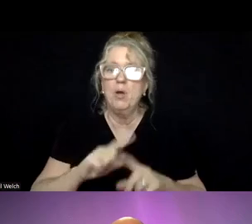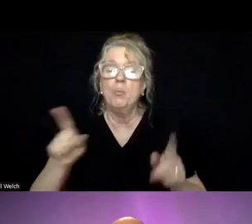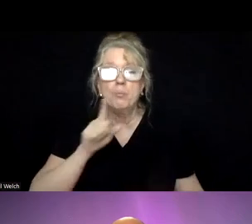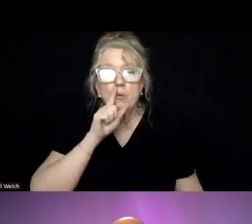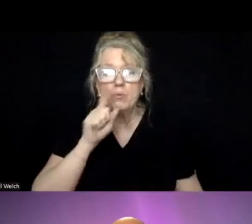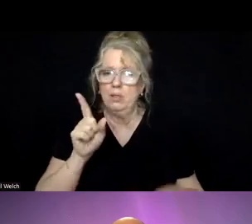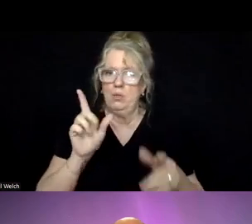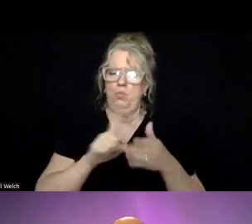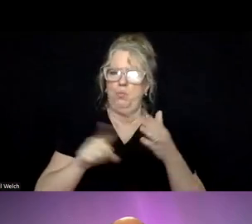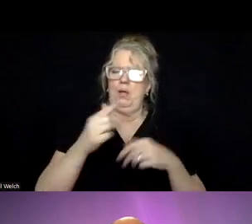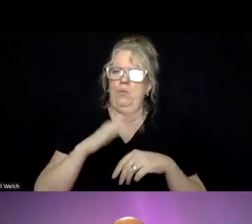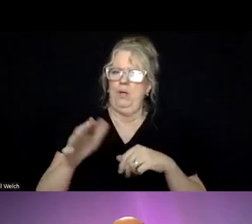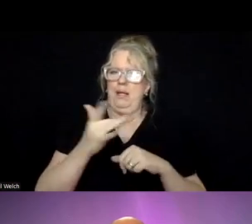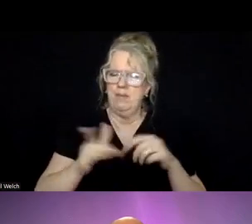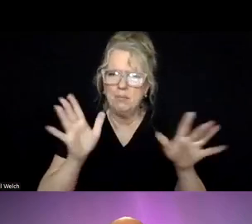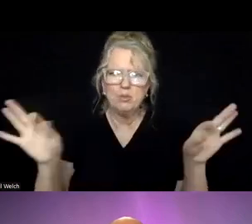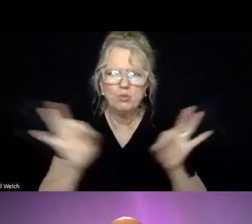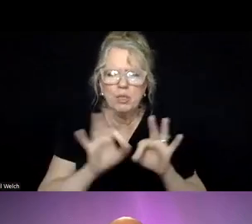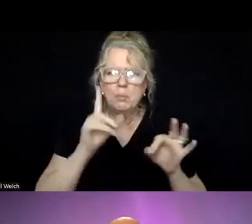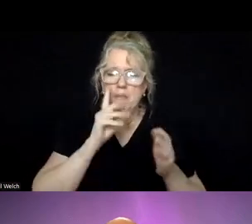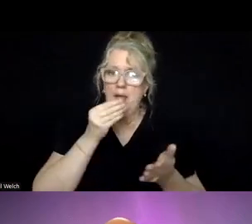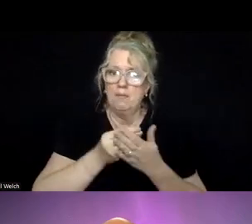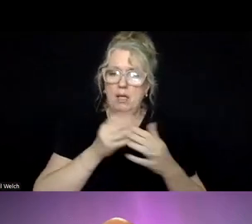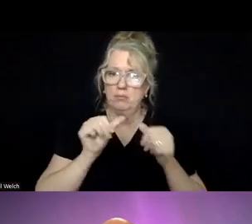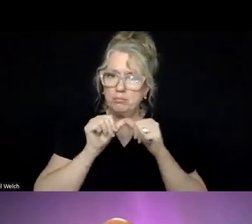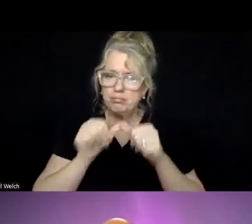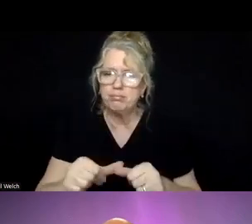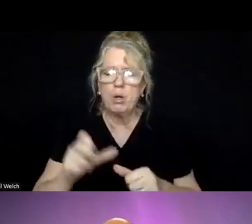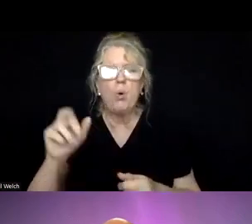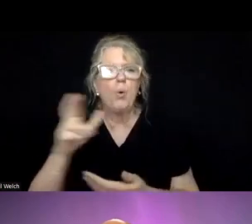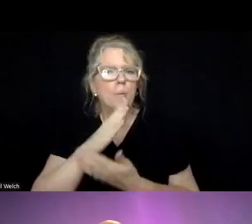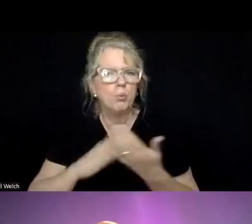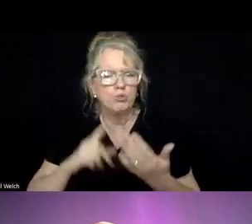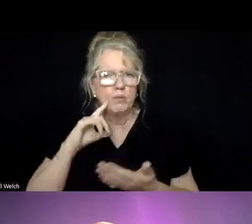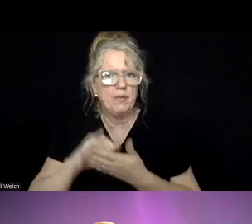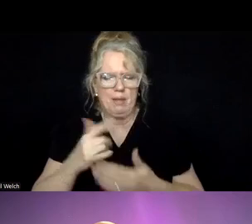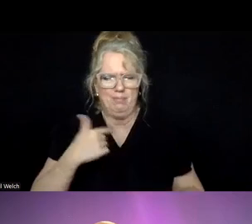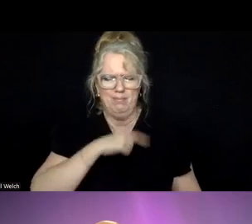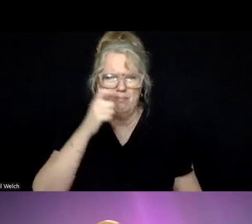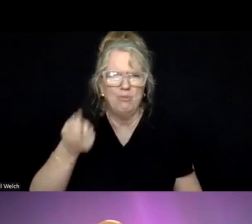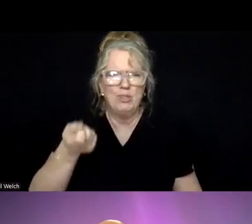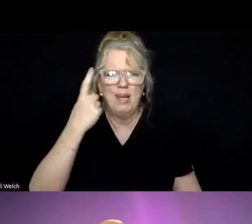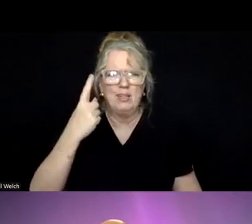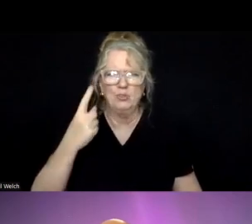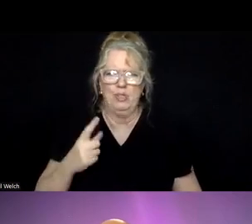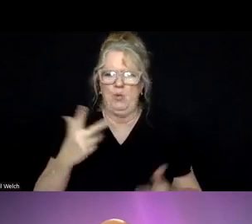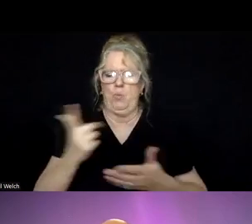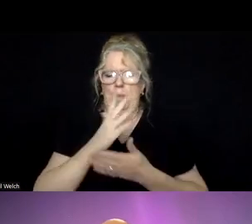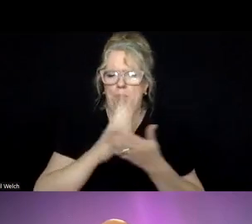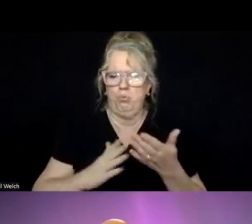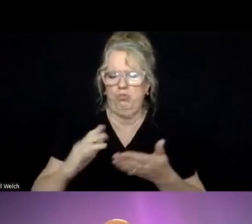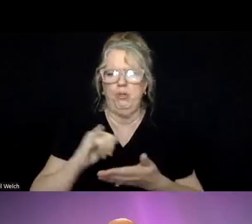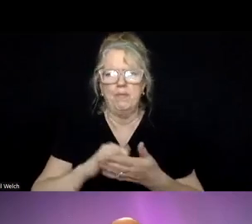critical availability that needed to be funded all along, or at least a portion of that was, and we didn't understand what portion of that